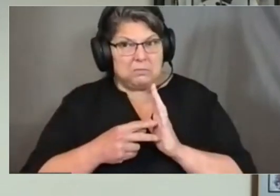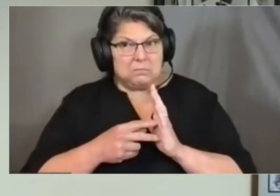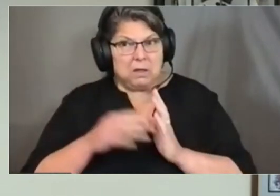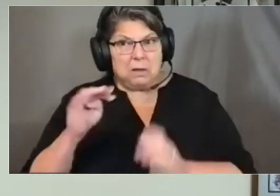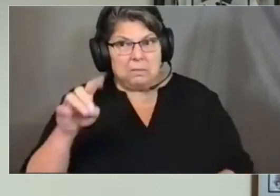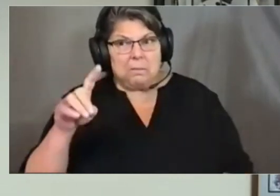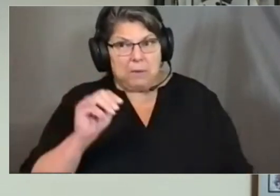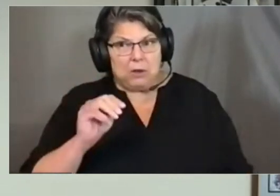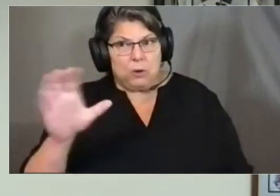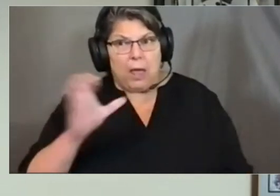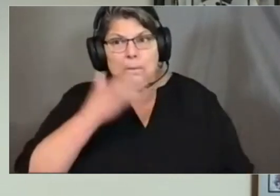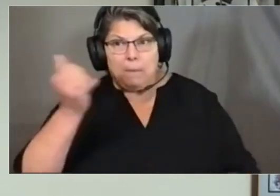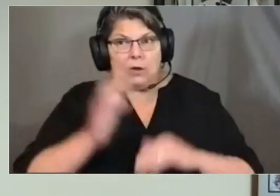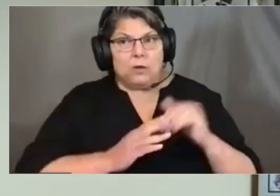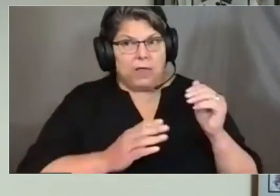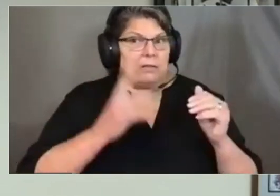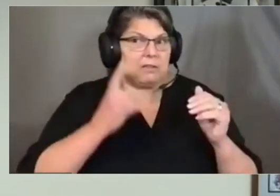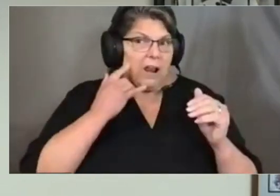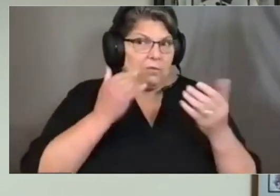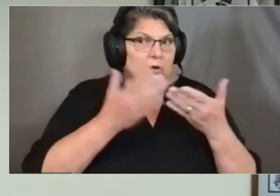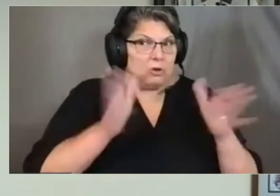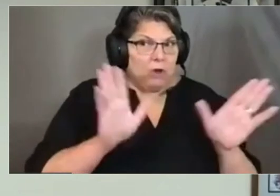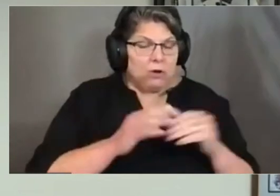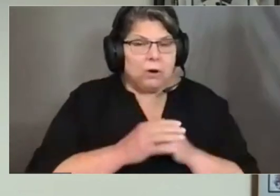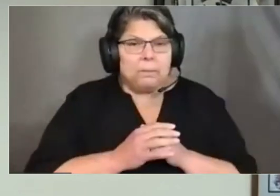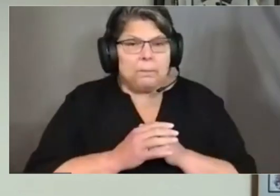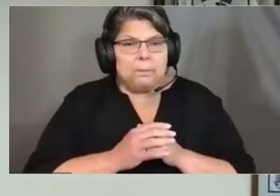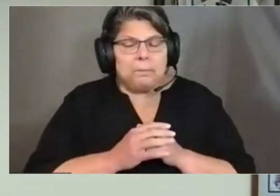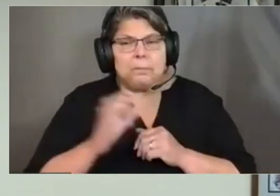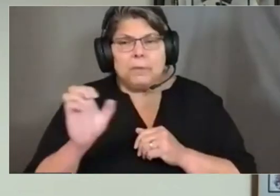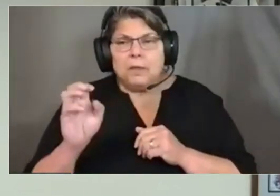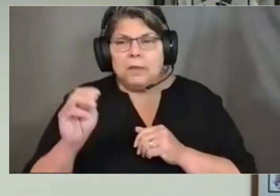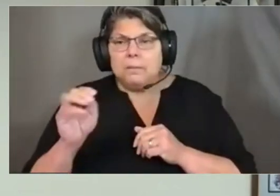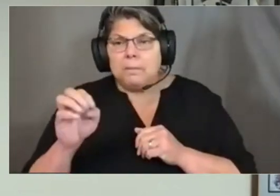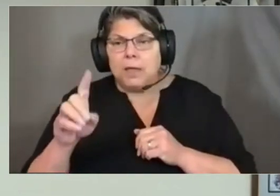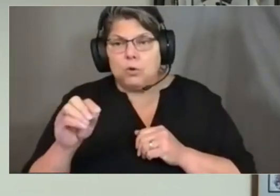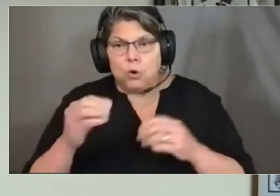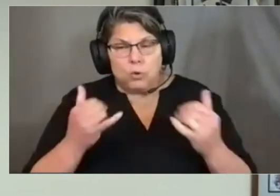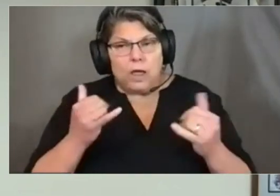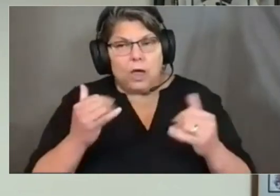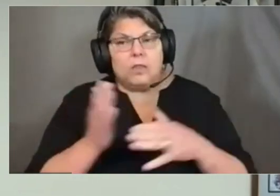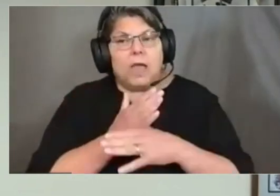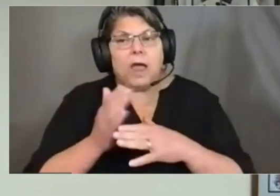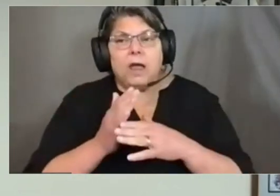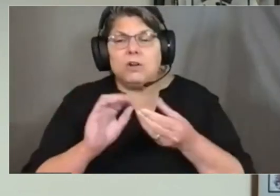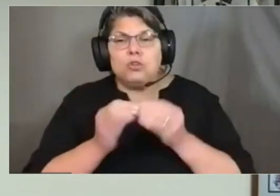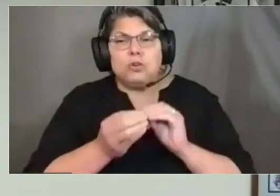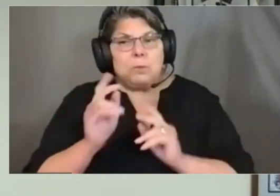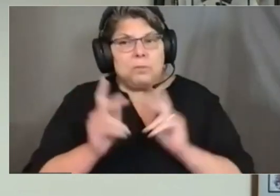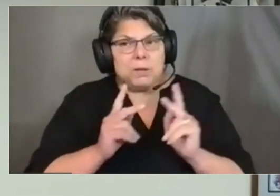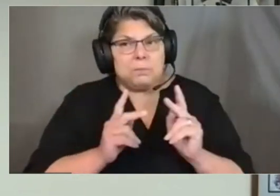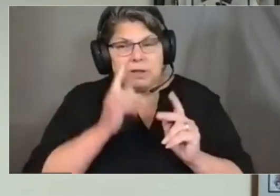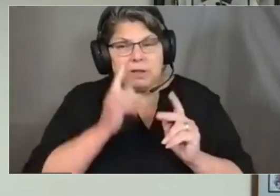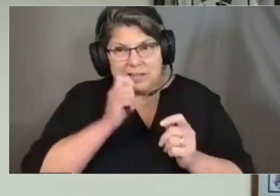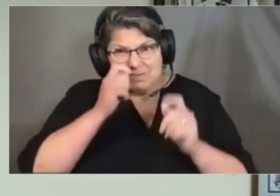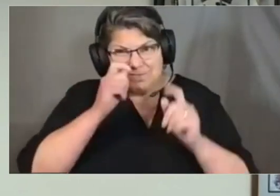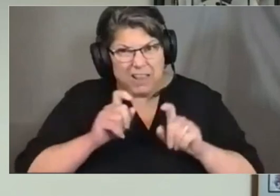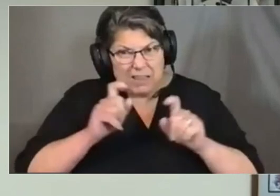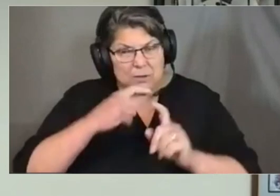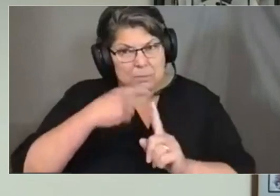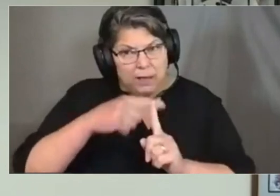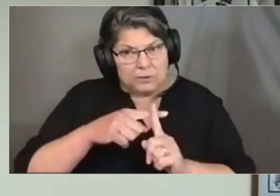lower is better. In Mendocino, as of today, the average daily case rate is 3.23.